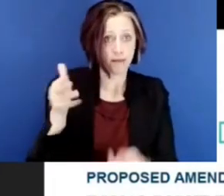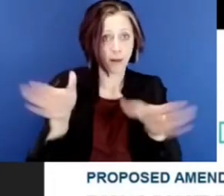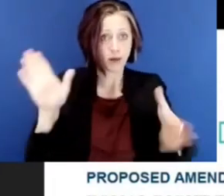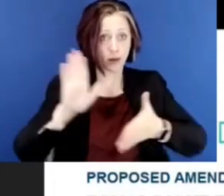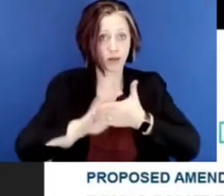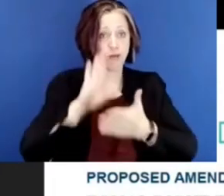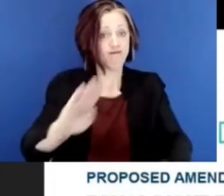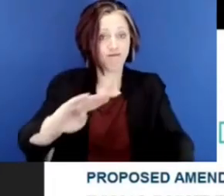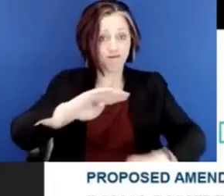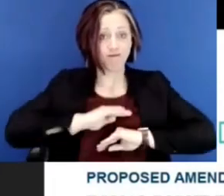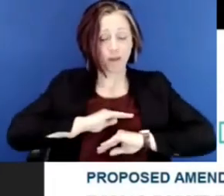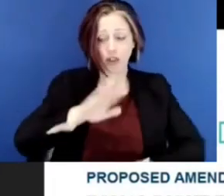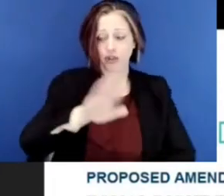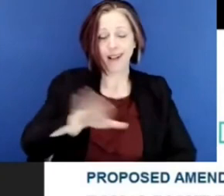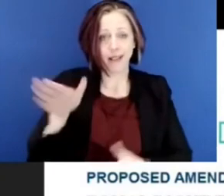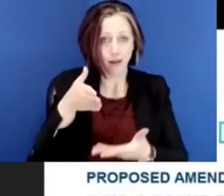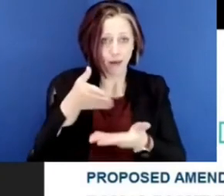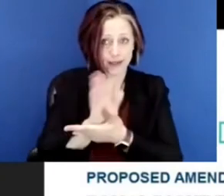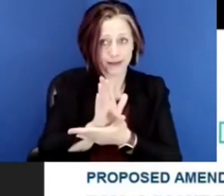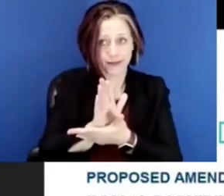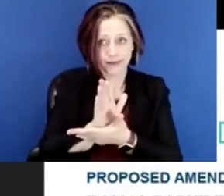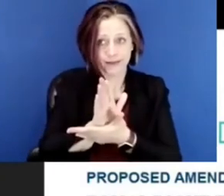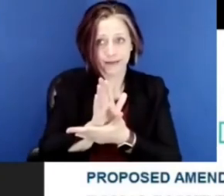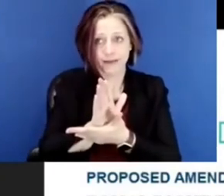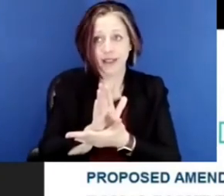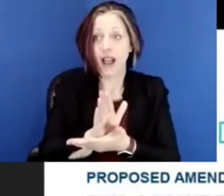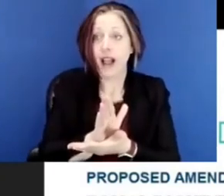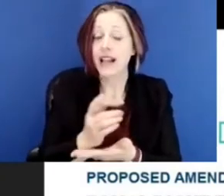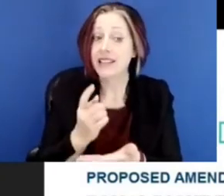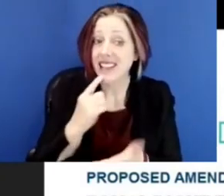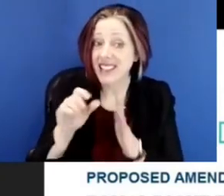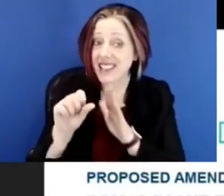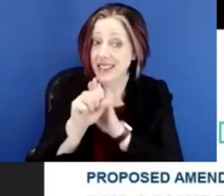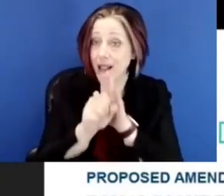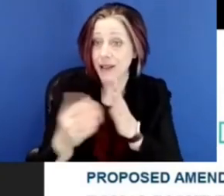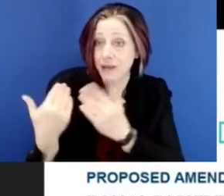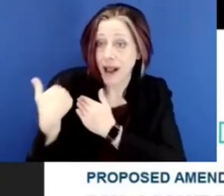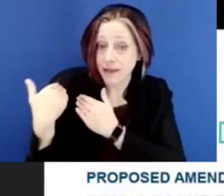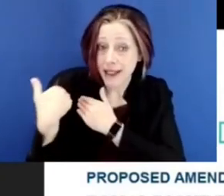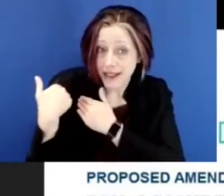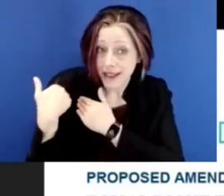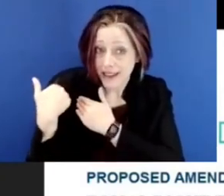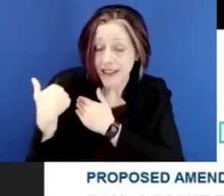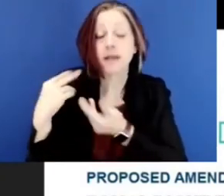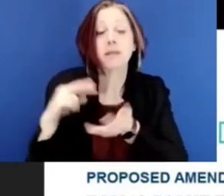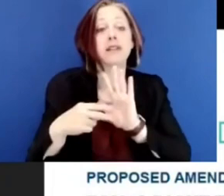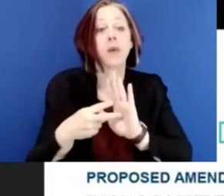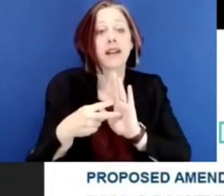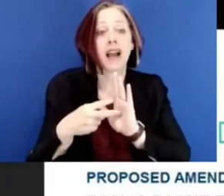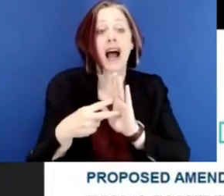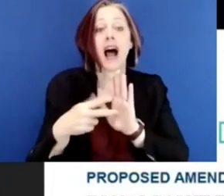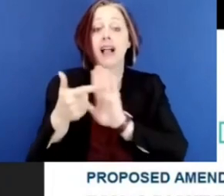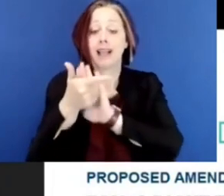fulfill a child's fundamental right. And when I say it's a state responsibility, that means it's a legislative